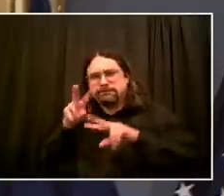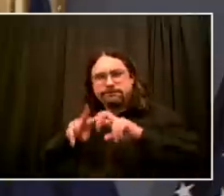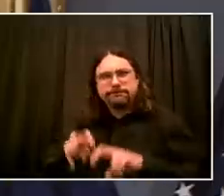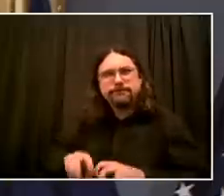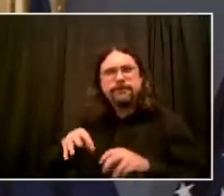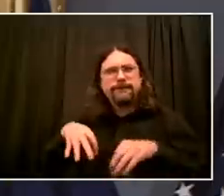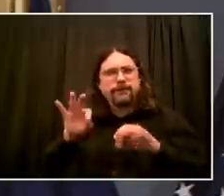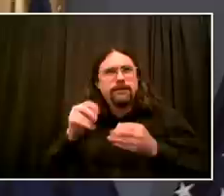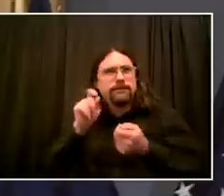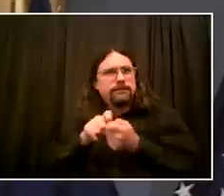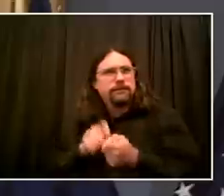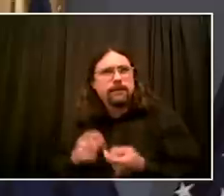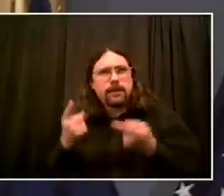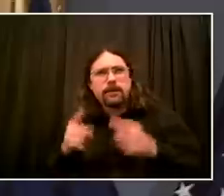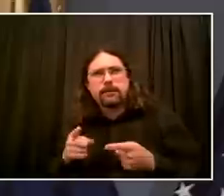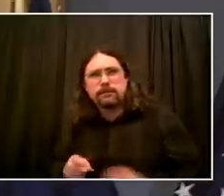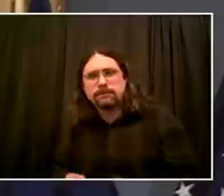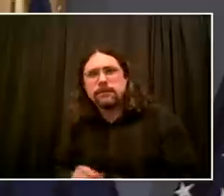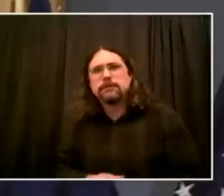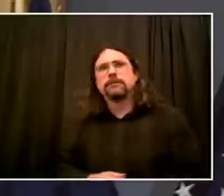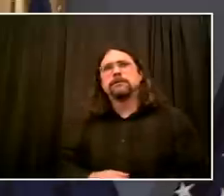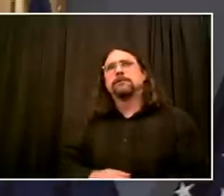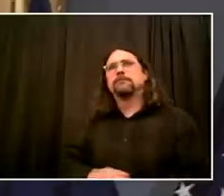Commissioner Margaret Garnett.